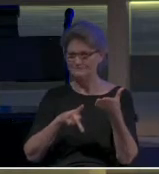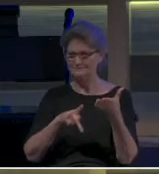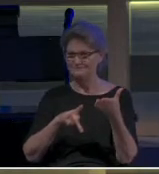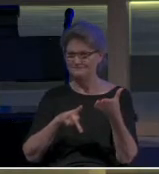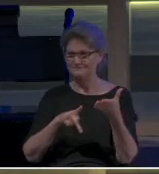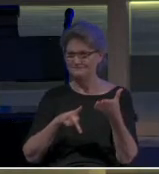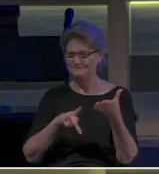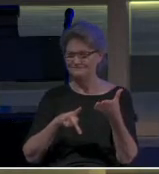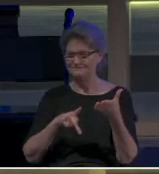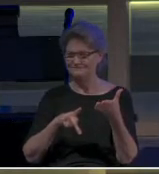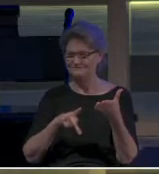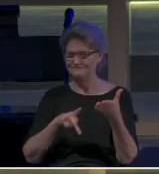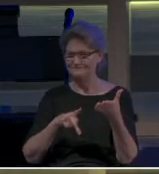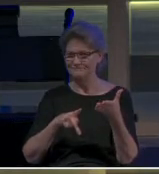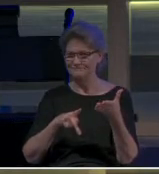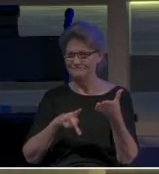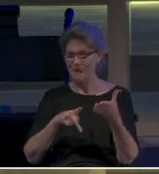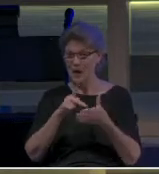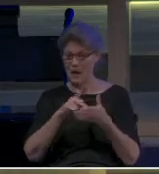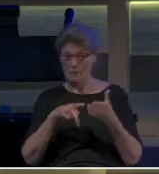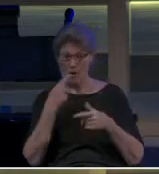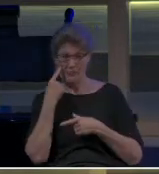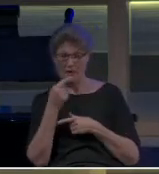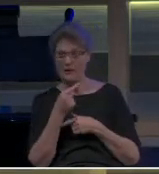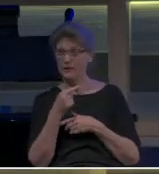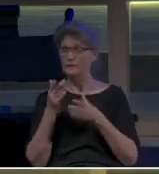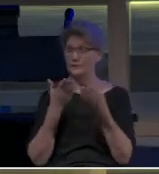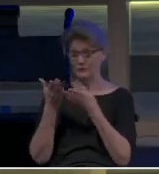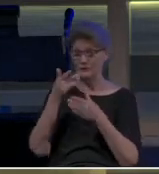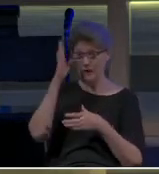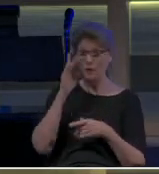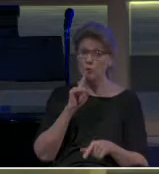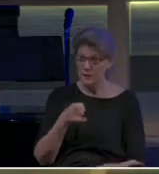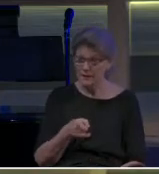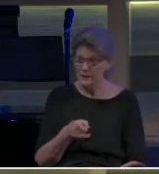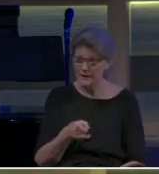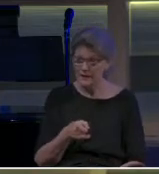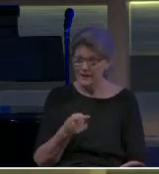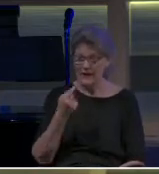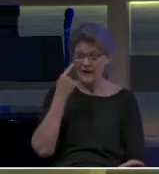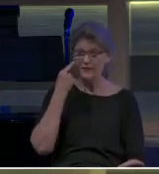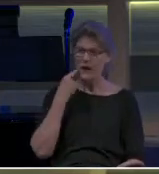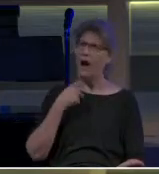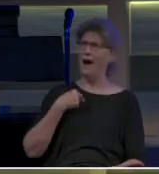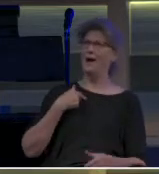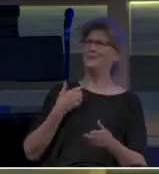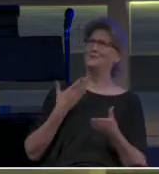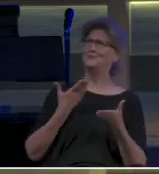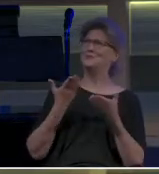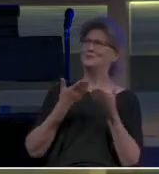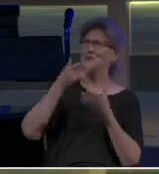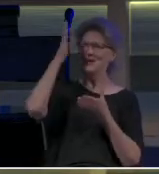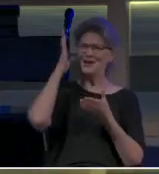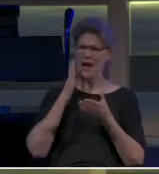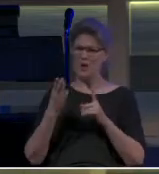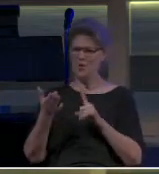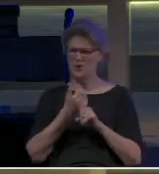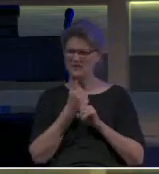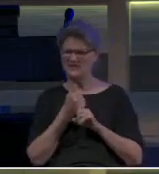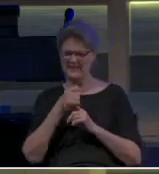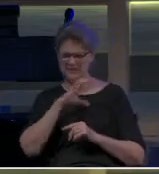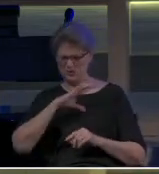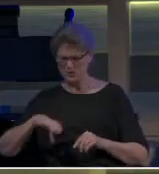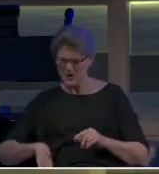for God. You know, Paul thought he was serving God. He really did. He really thought he was serving God. But God knew